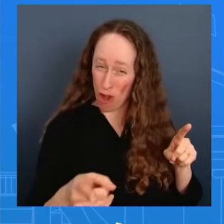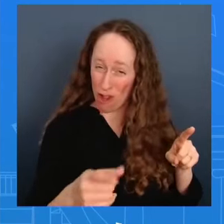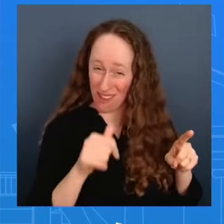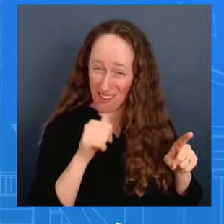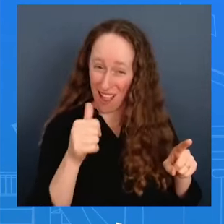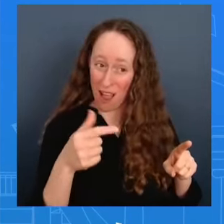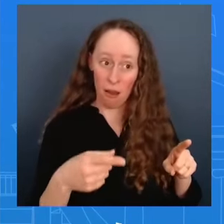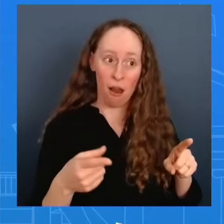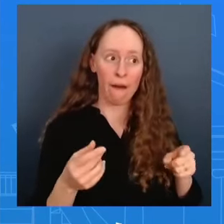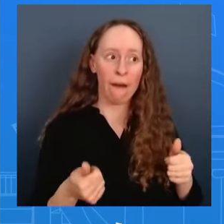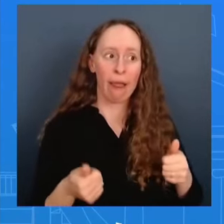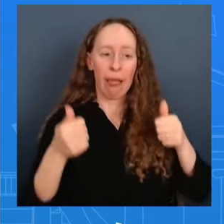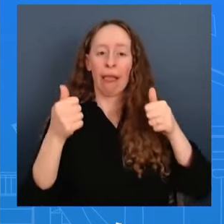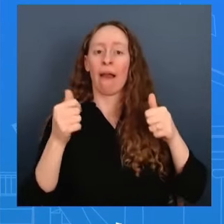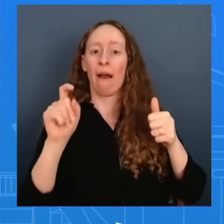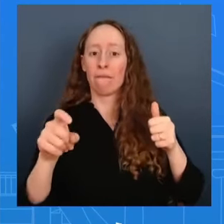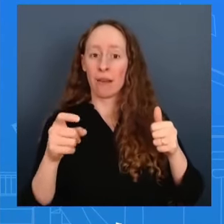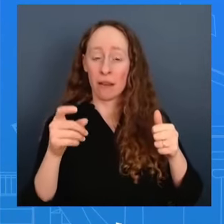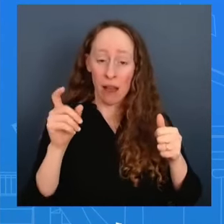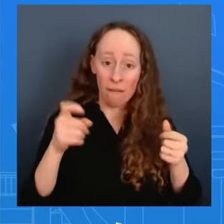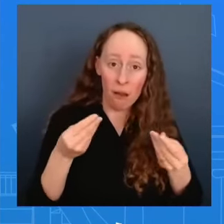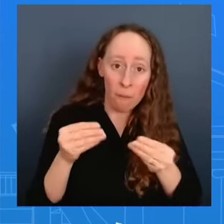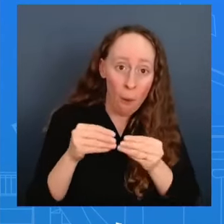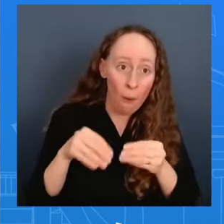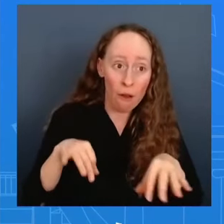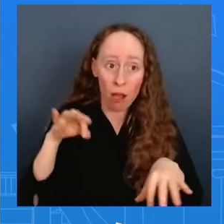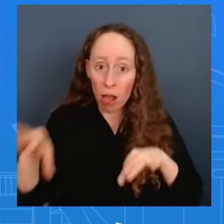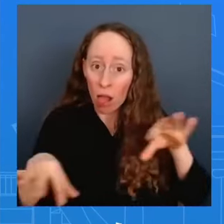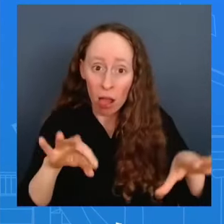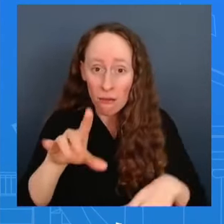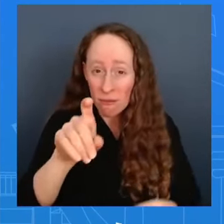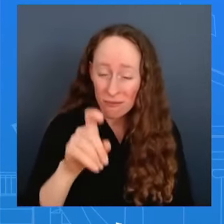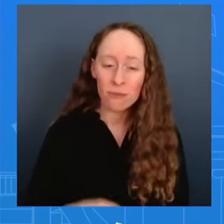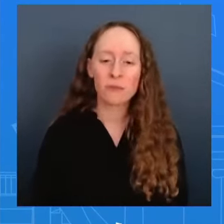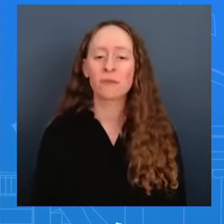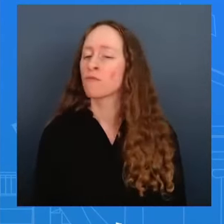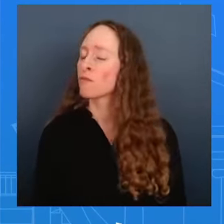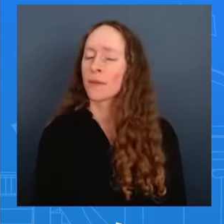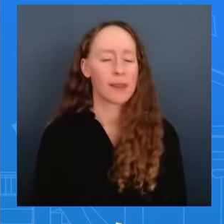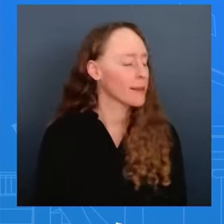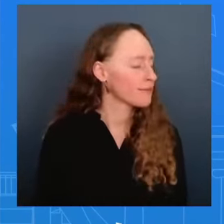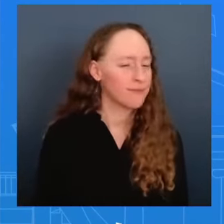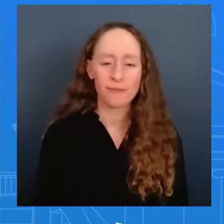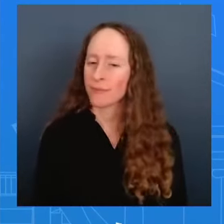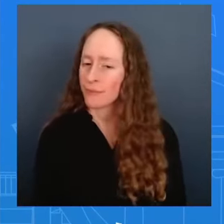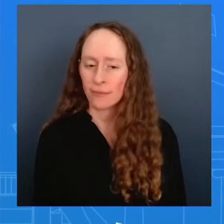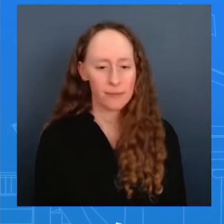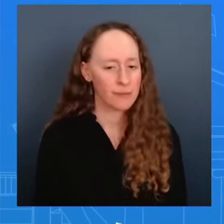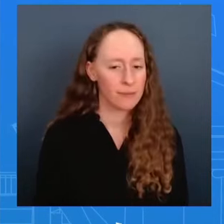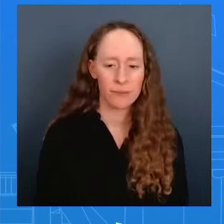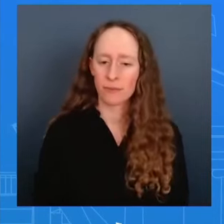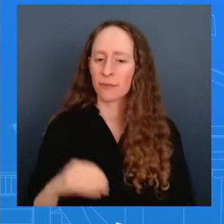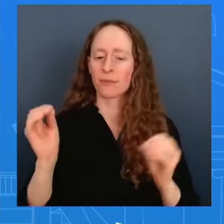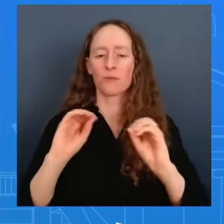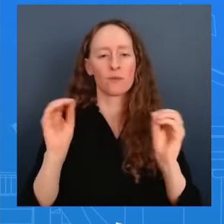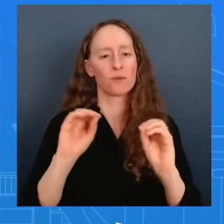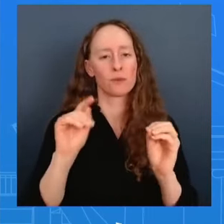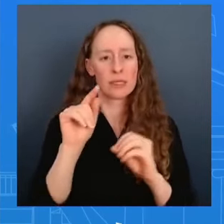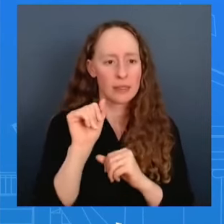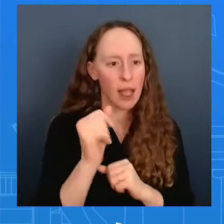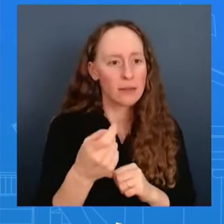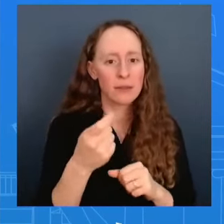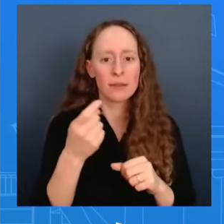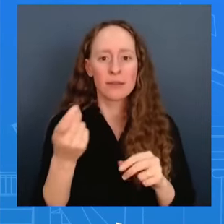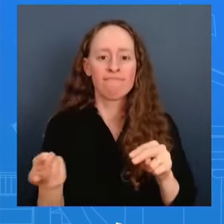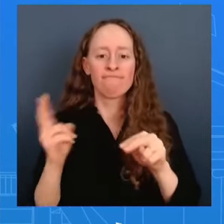which is that we are not going to tax uh we do not want to see uh a tax increase over on on americans making over 400 000